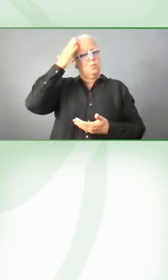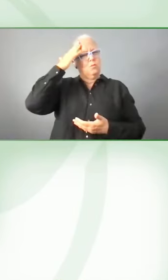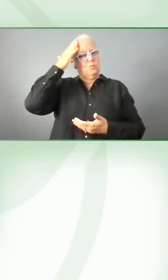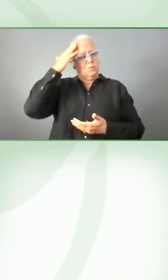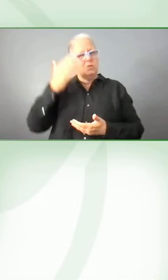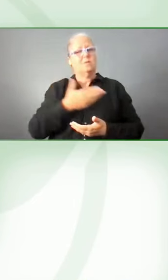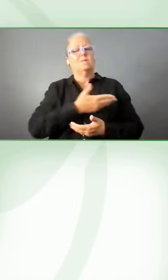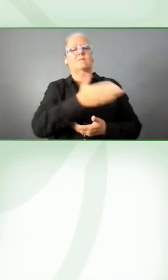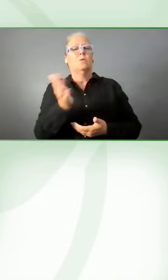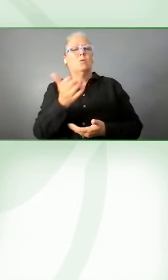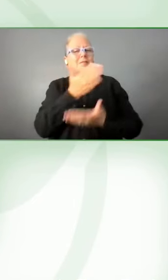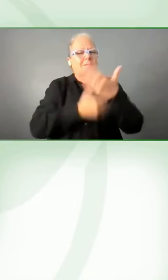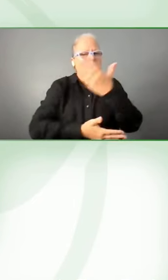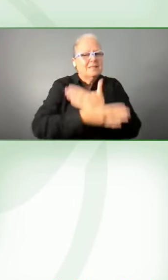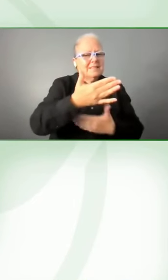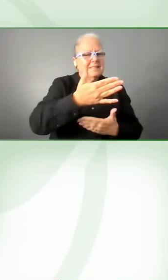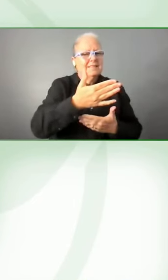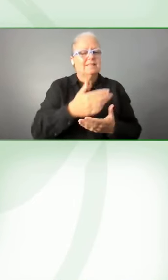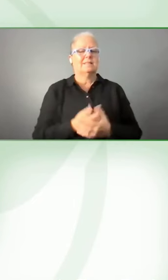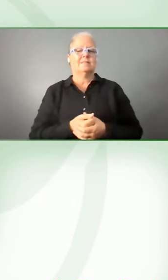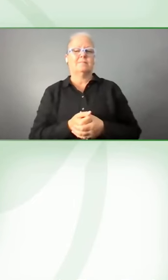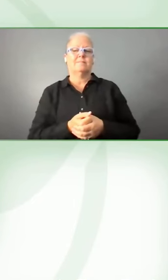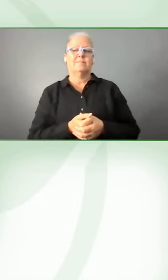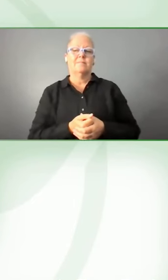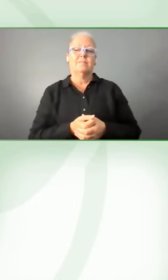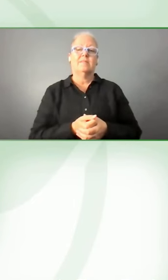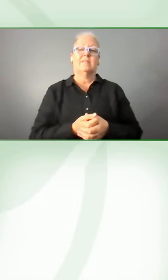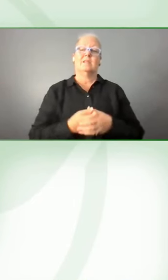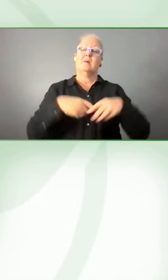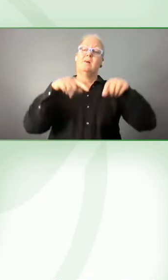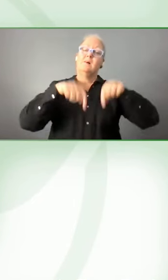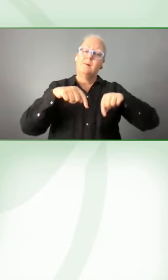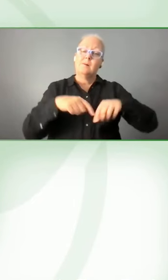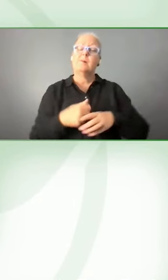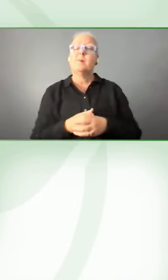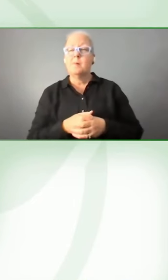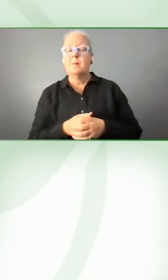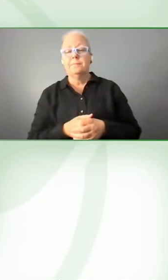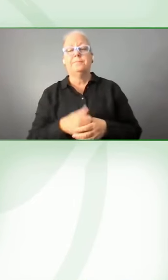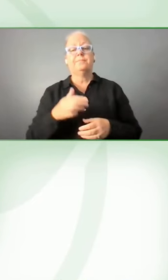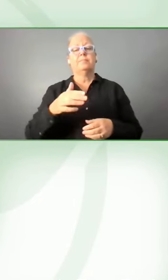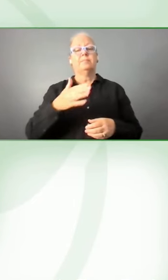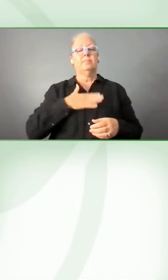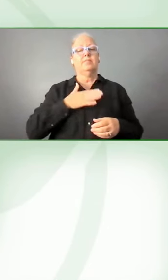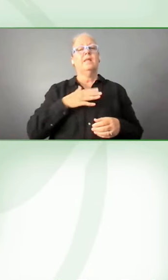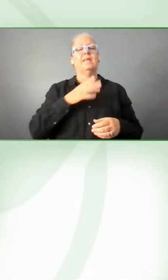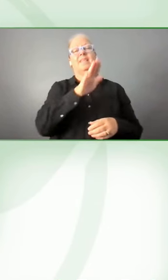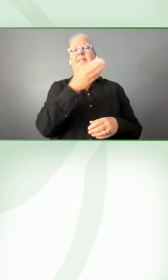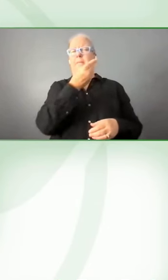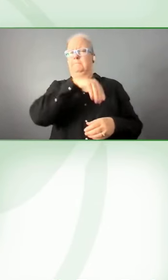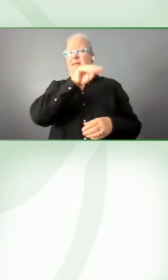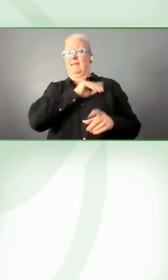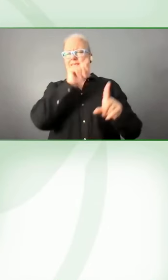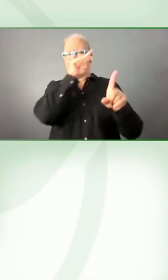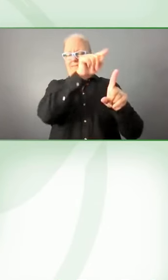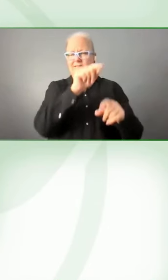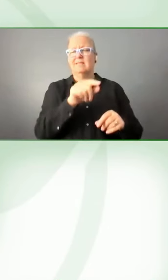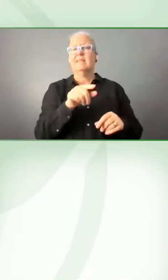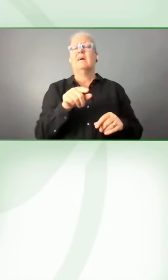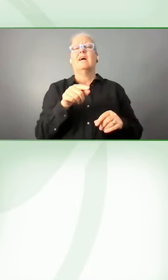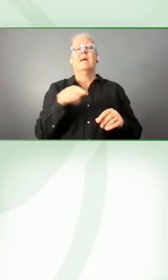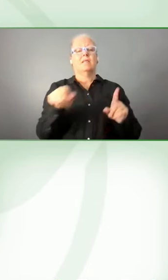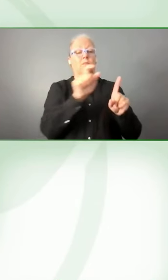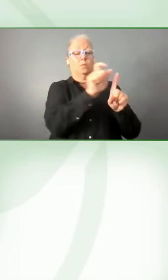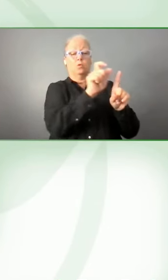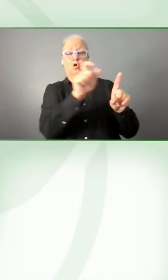has increased the number of words that are available from the launch about around 1000. And we